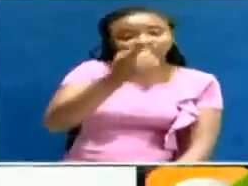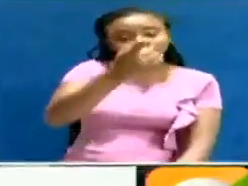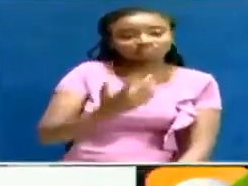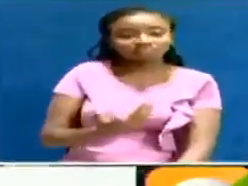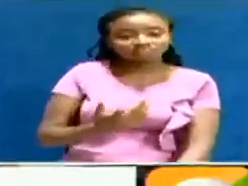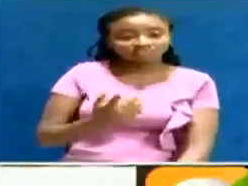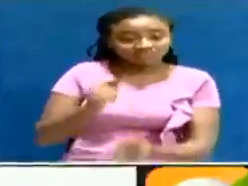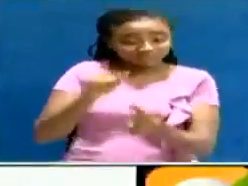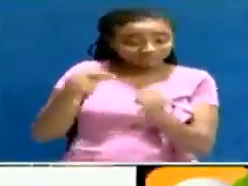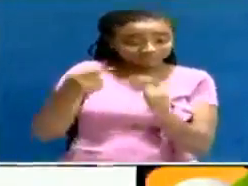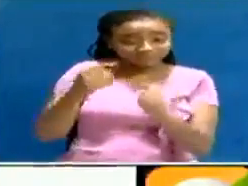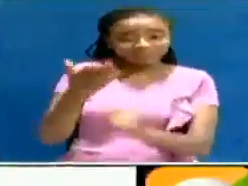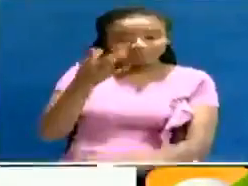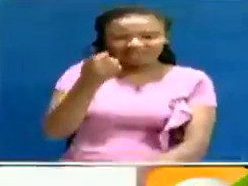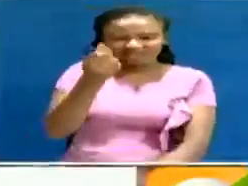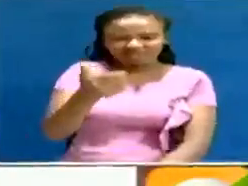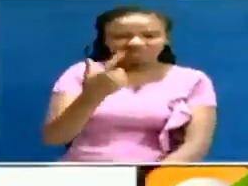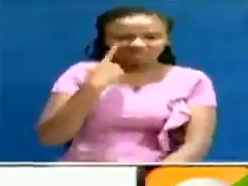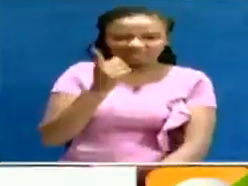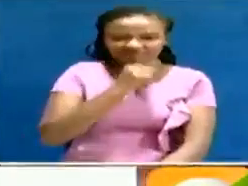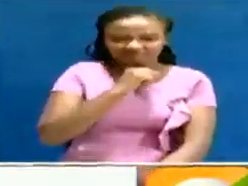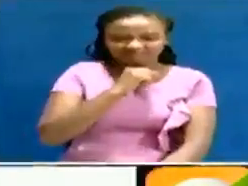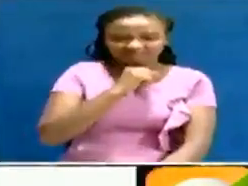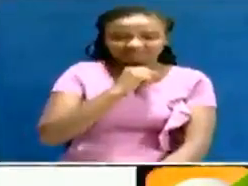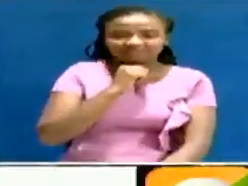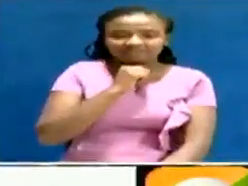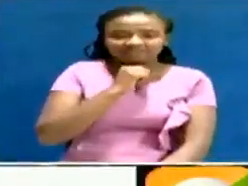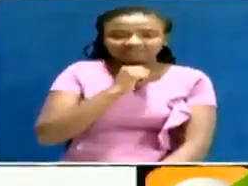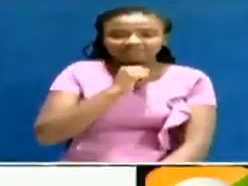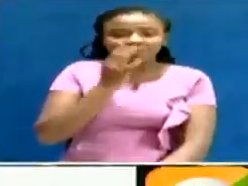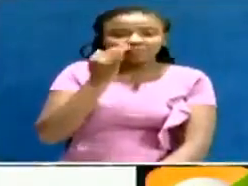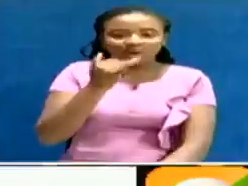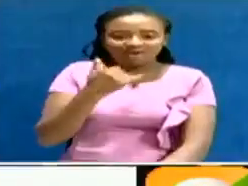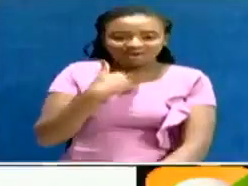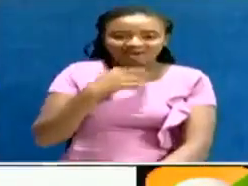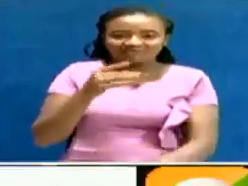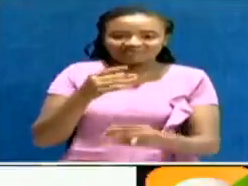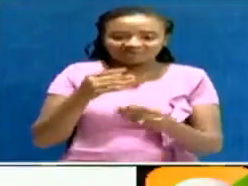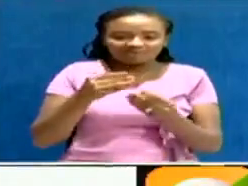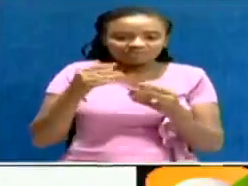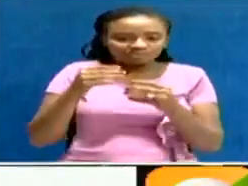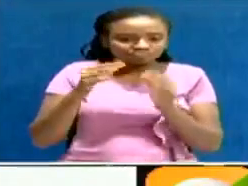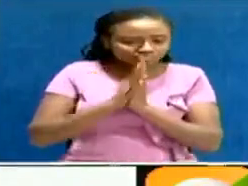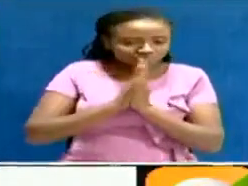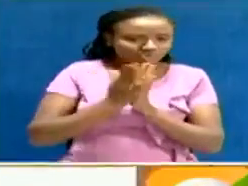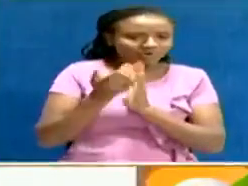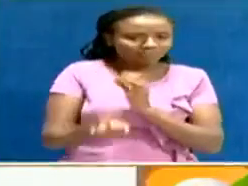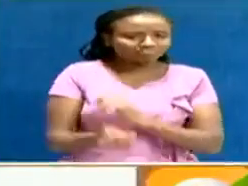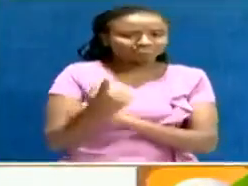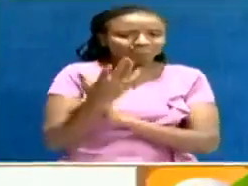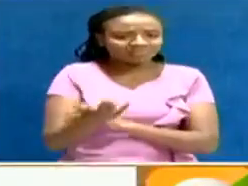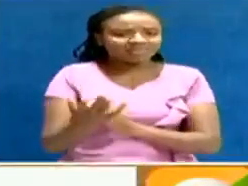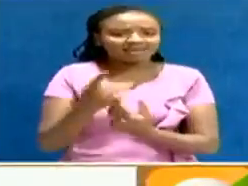A brief scaffold witnessed at Nyami Ogo Primary School Pulling Centre of allegations of voter bribery. Nyanza Regional Commander